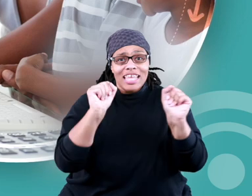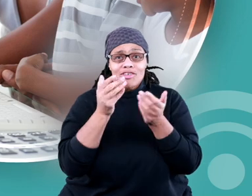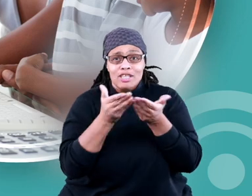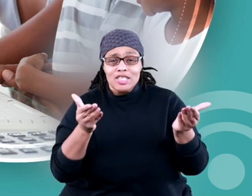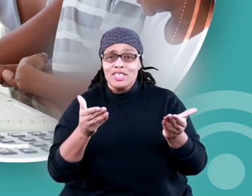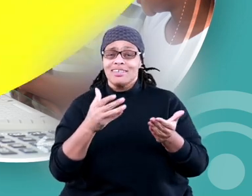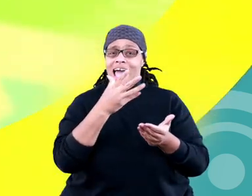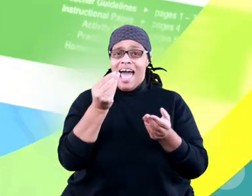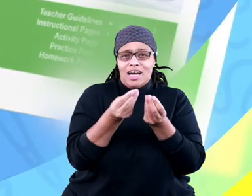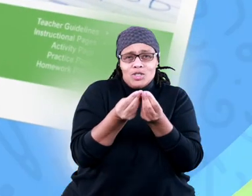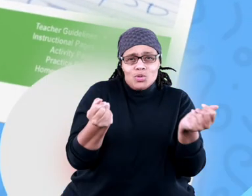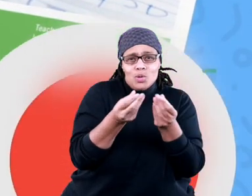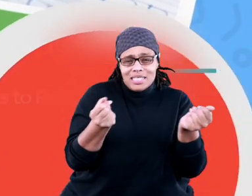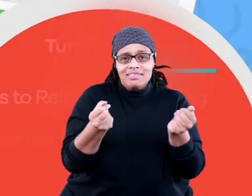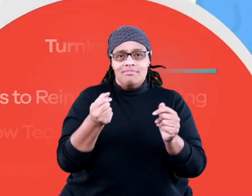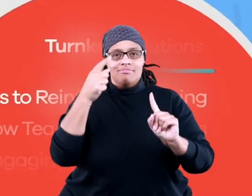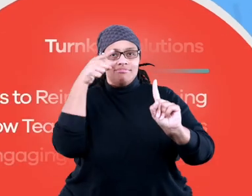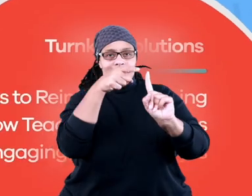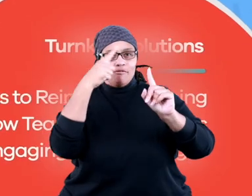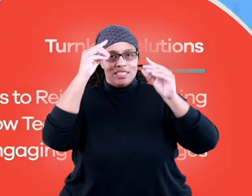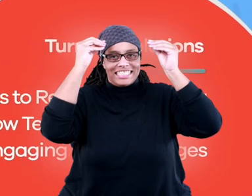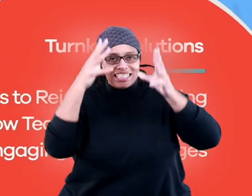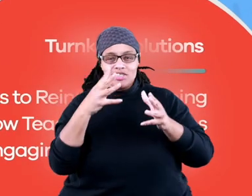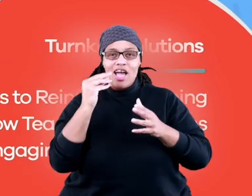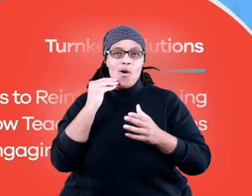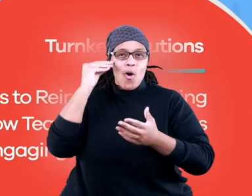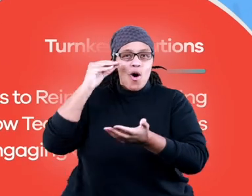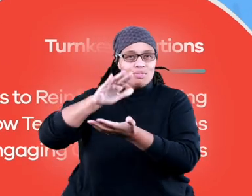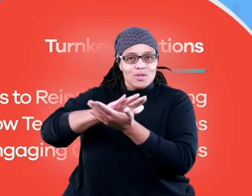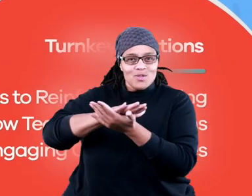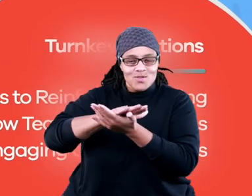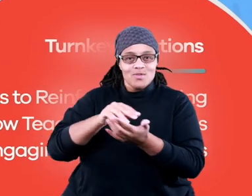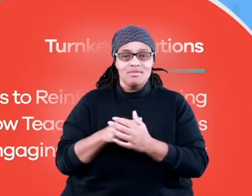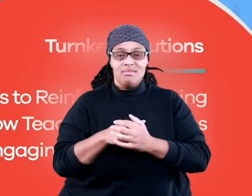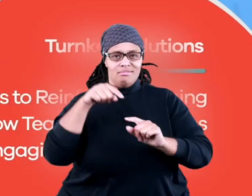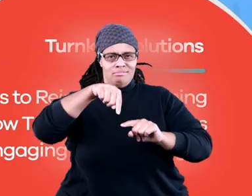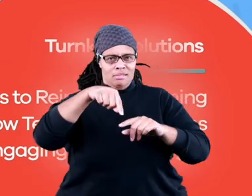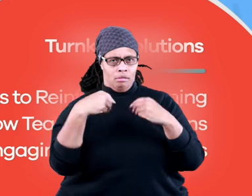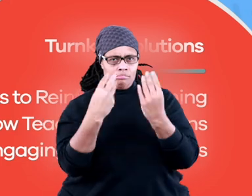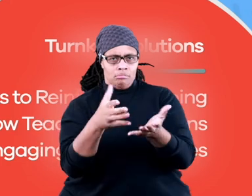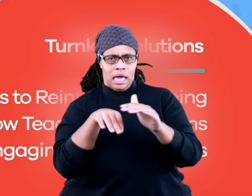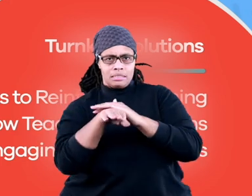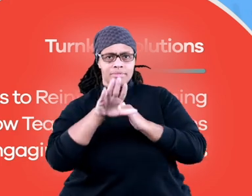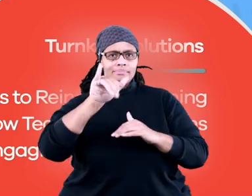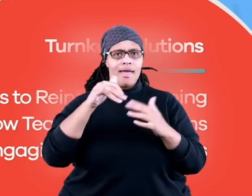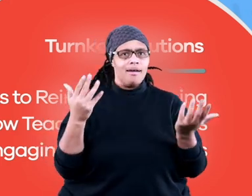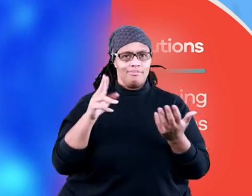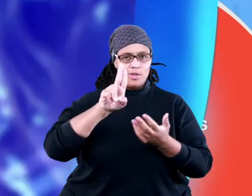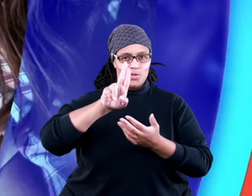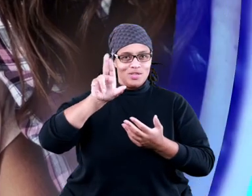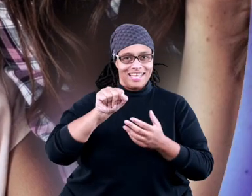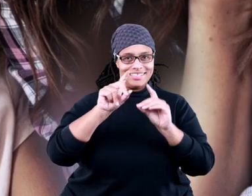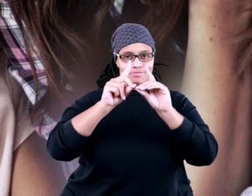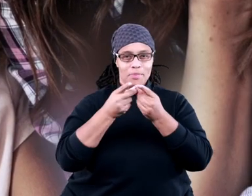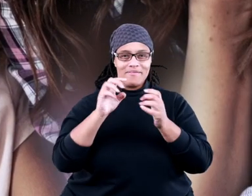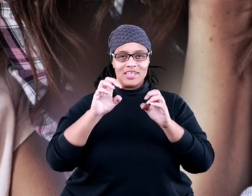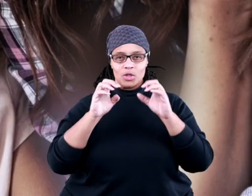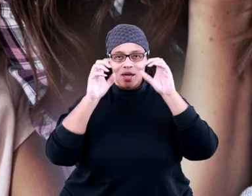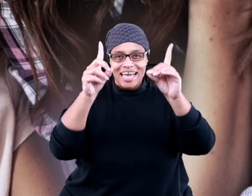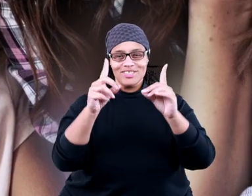of free resources and turnkey solutions for teachers and homeschoolers. Like this.